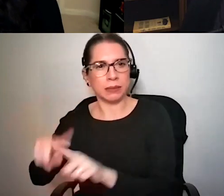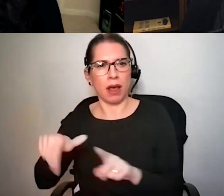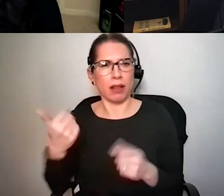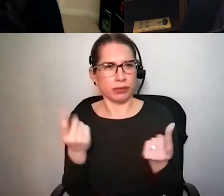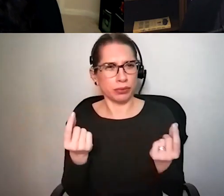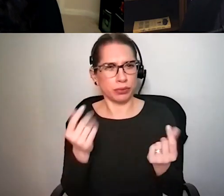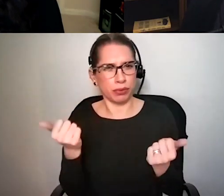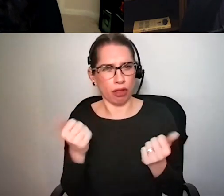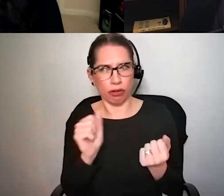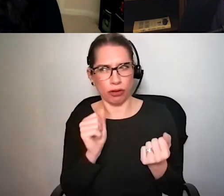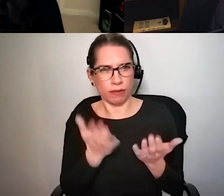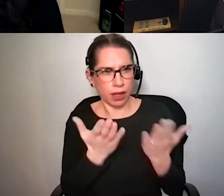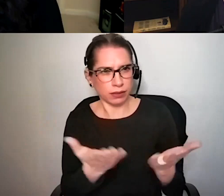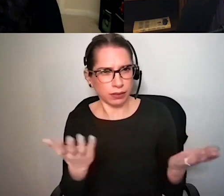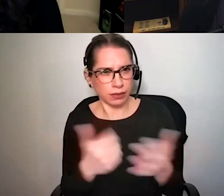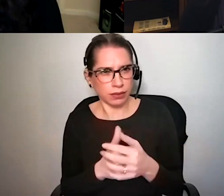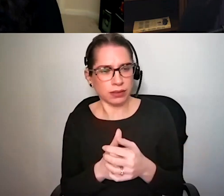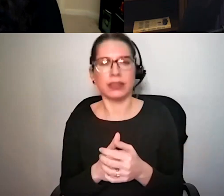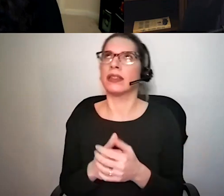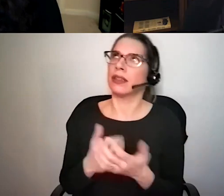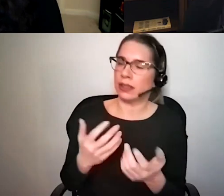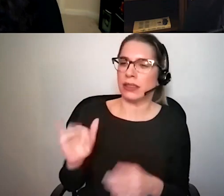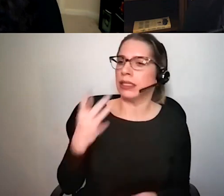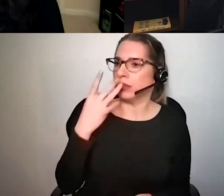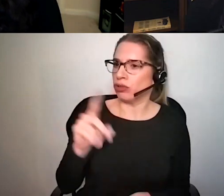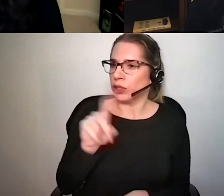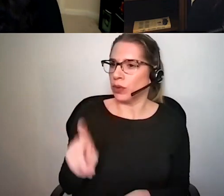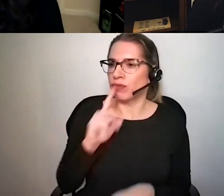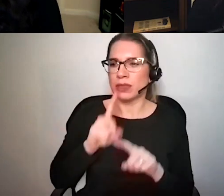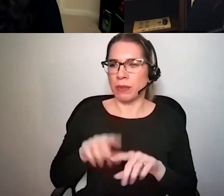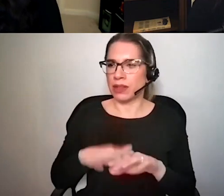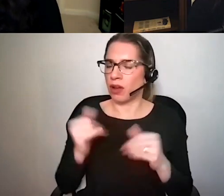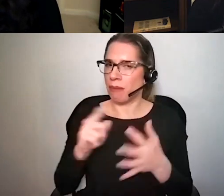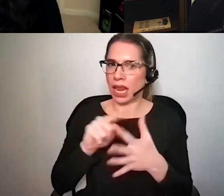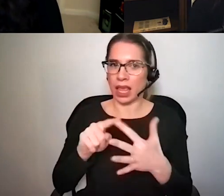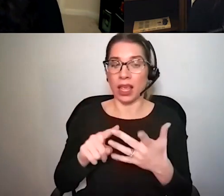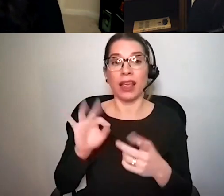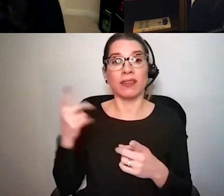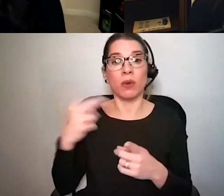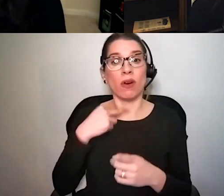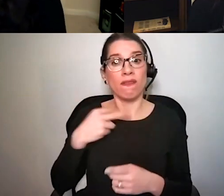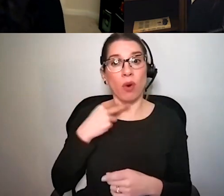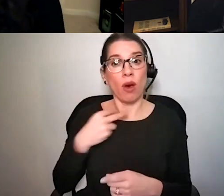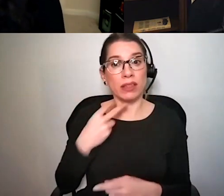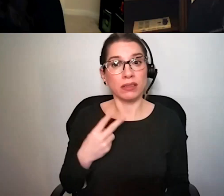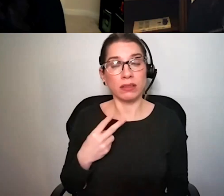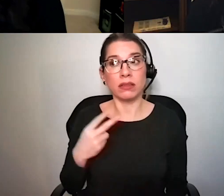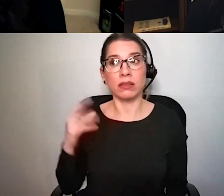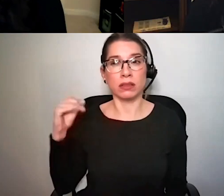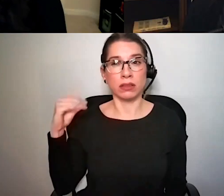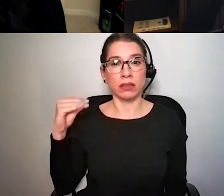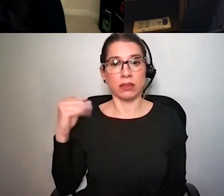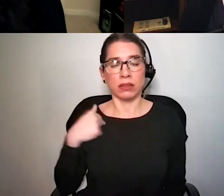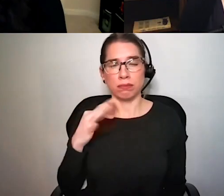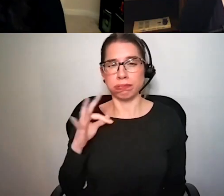an interesting question because it really depends on a couple of things like for an abrasive voice is it abrasive because it reminds you